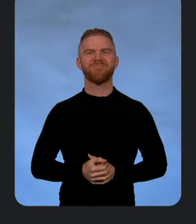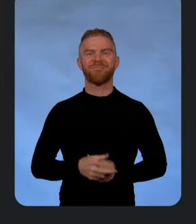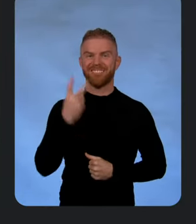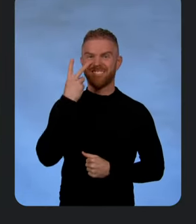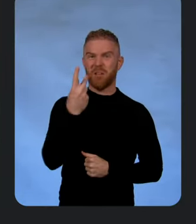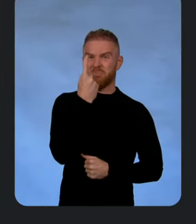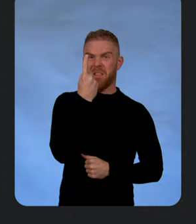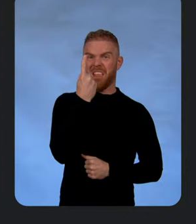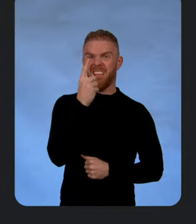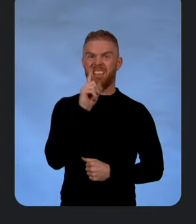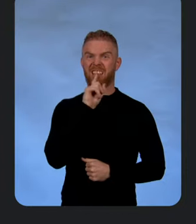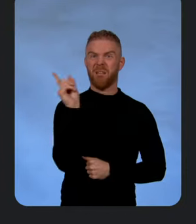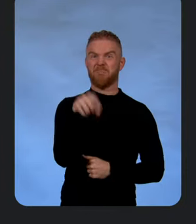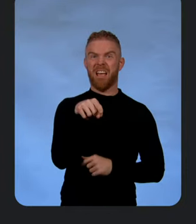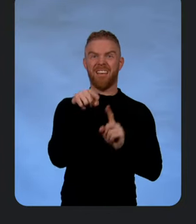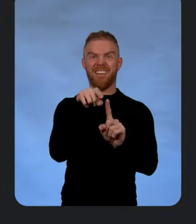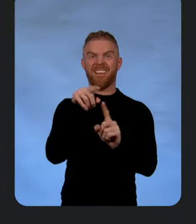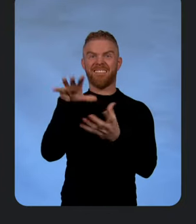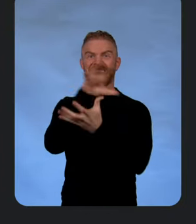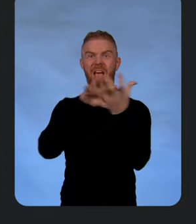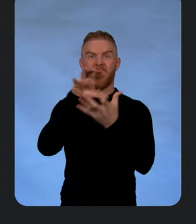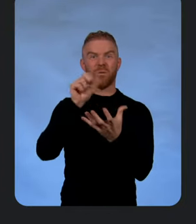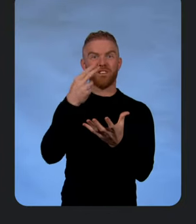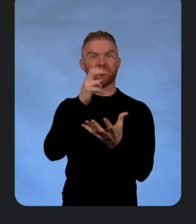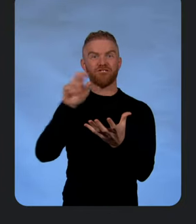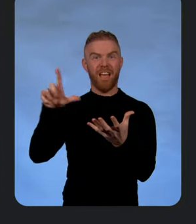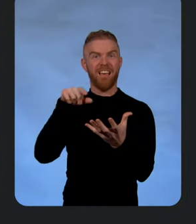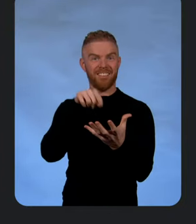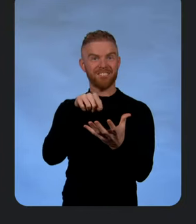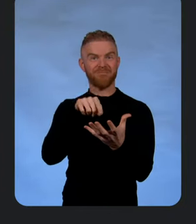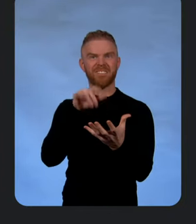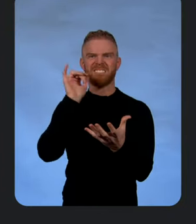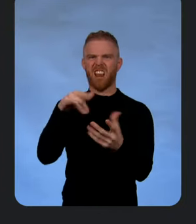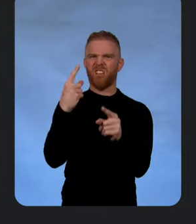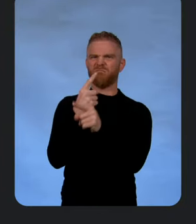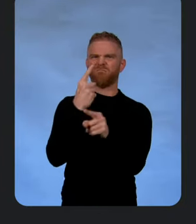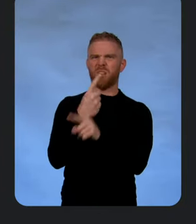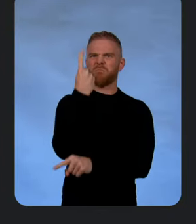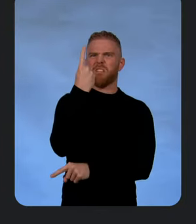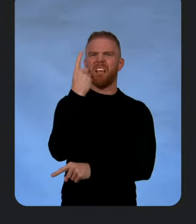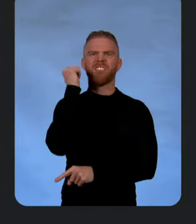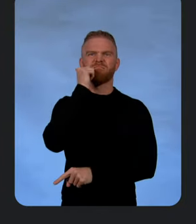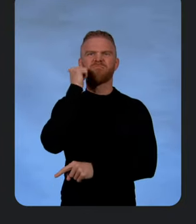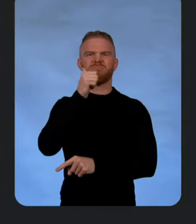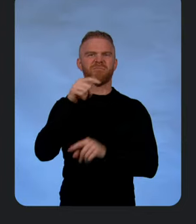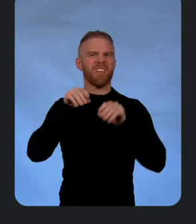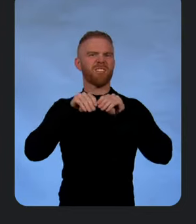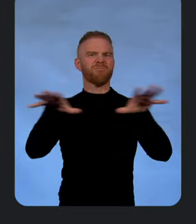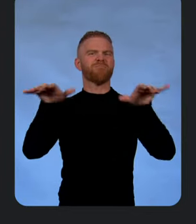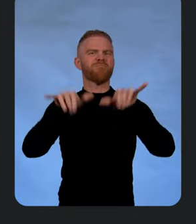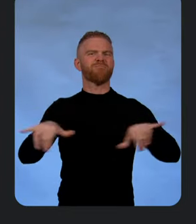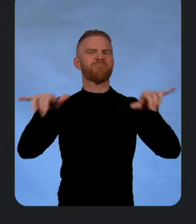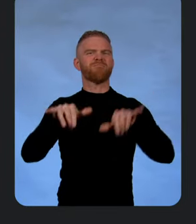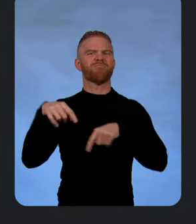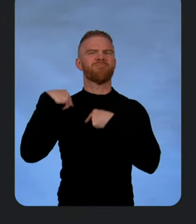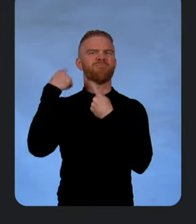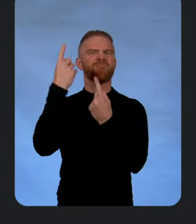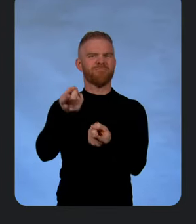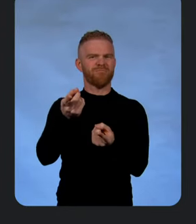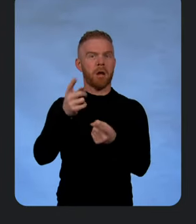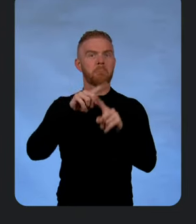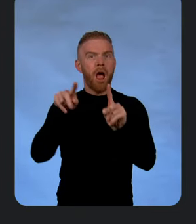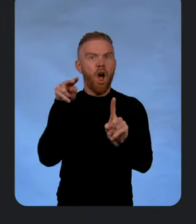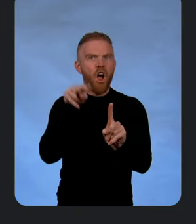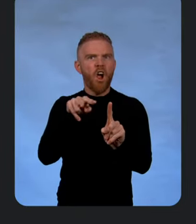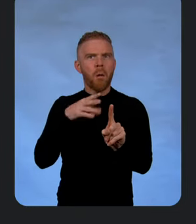command in Cloud Shell. It's the regular one that everybody is used to, to deploy services. But notice my region.